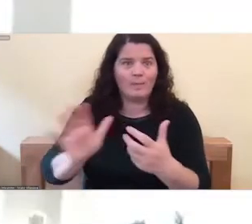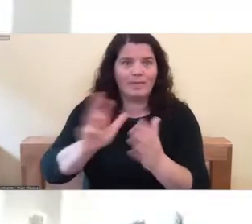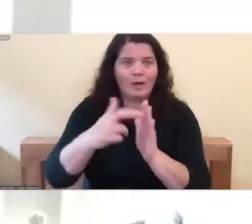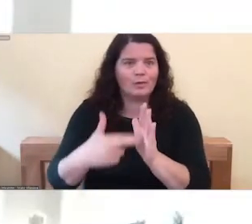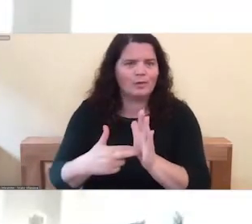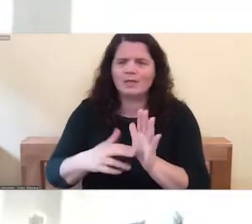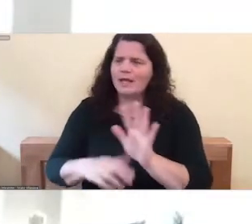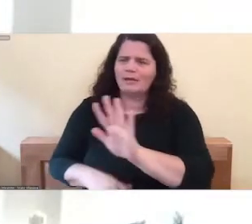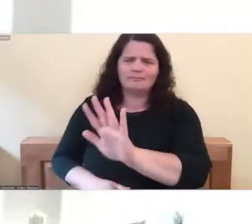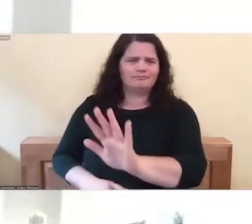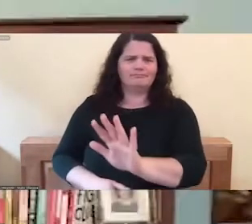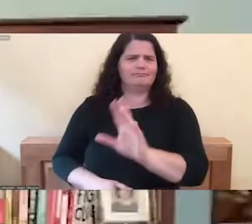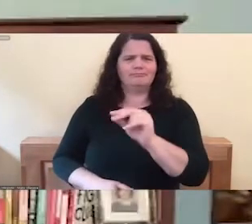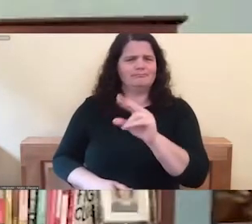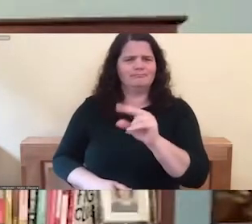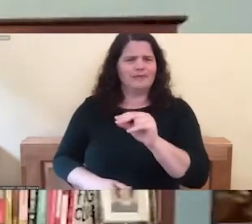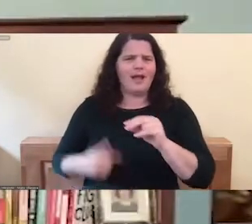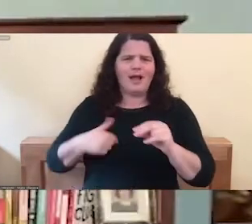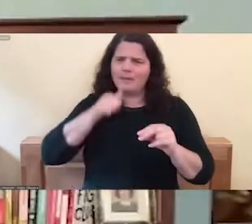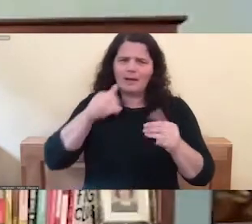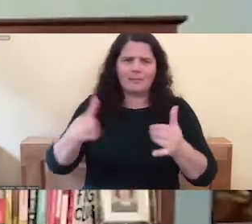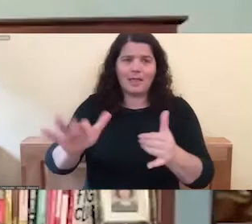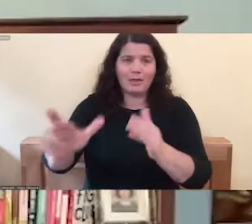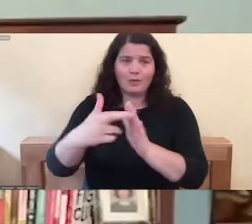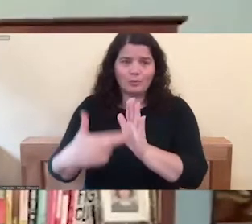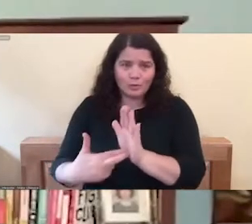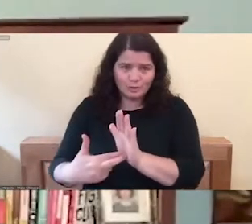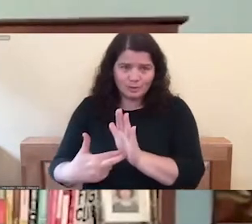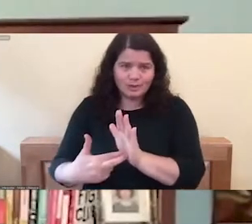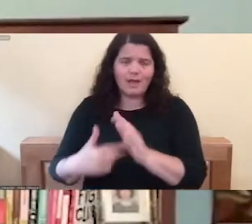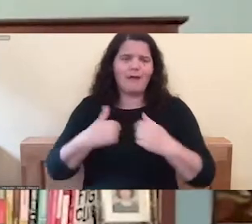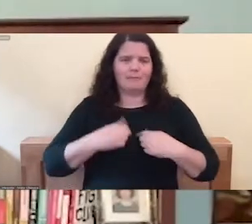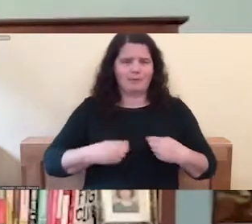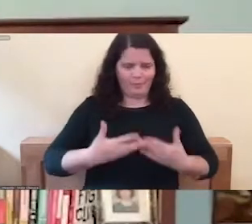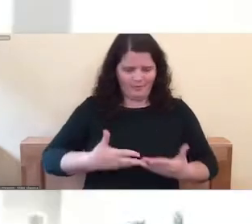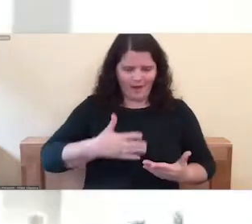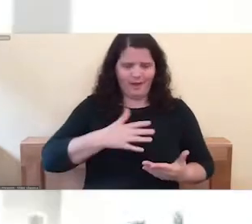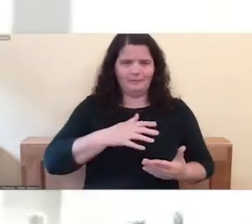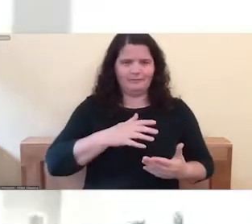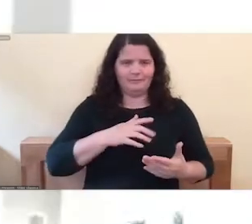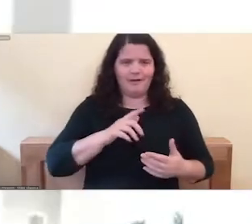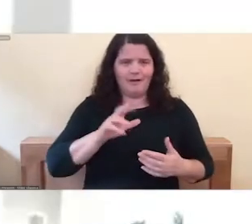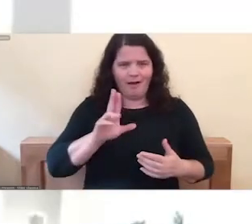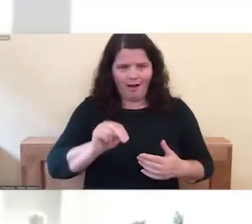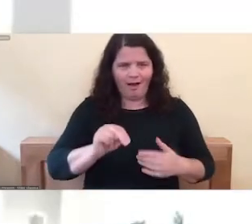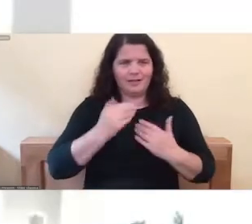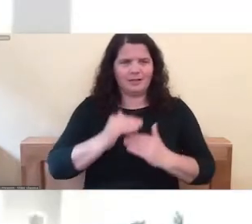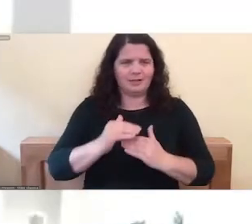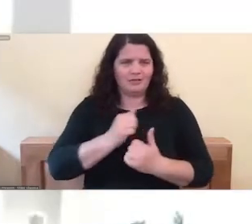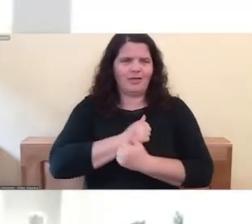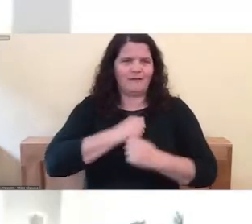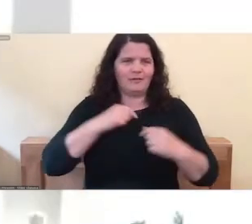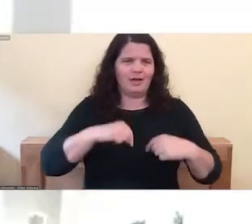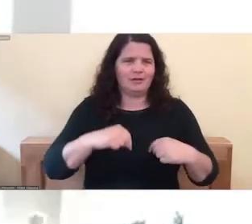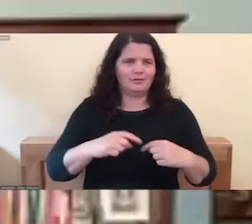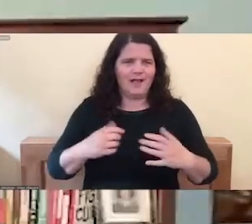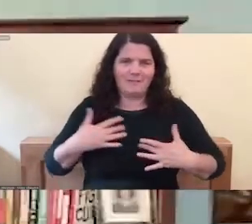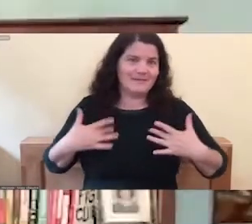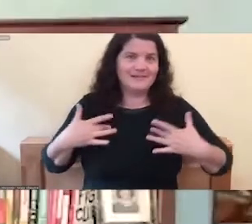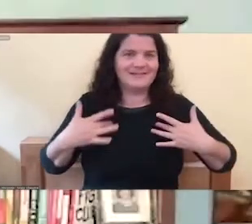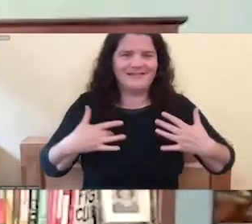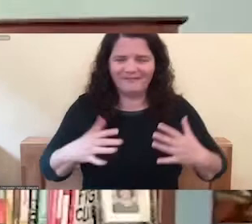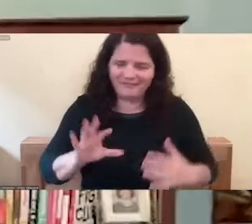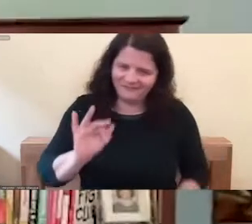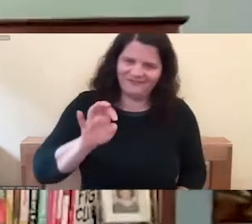sorry, I'm not going to play by your rules. I'm going to make my own rules. Yeah. You know, Kristen, as you were fired up on this,